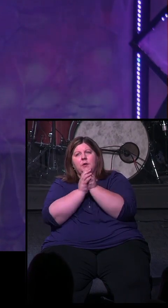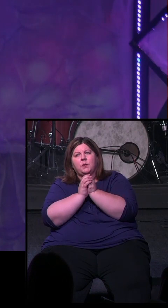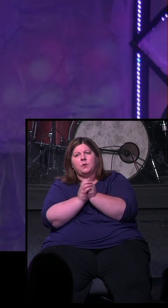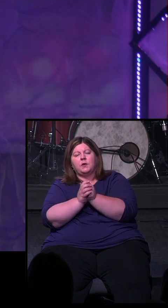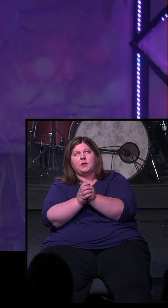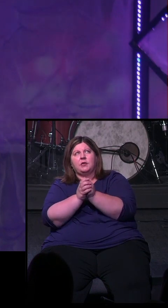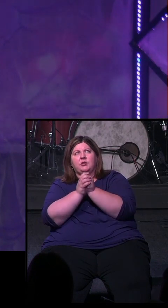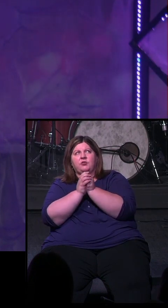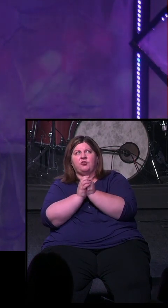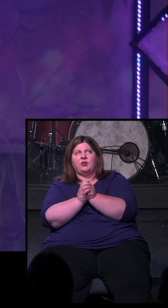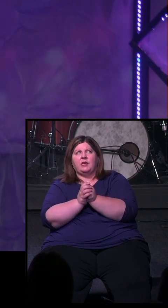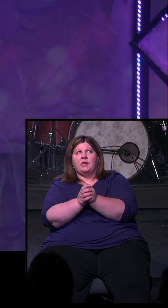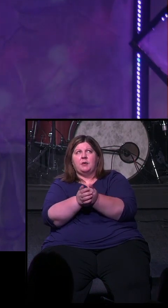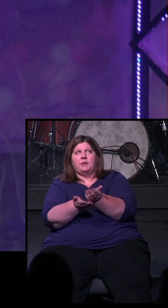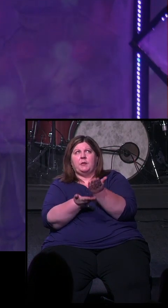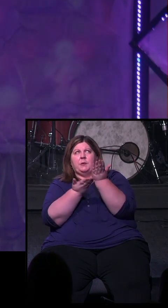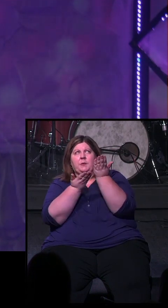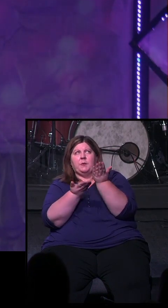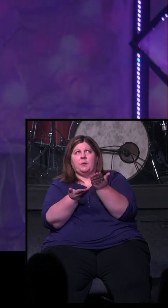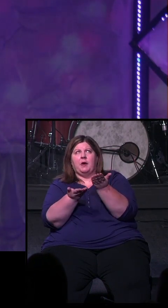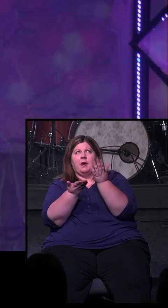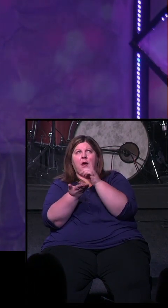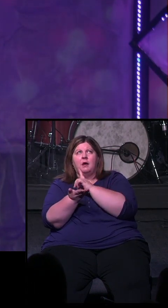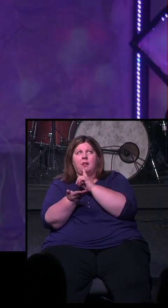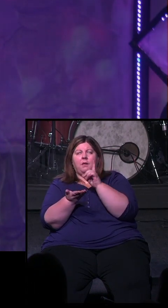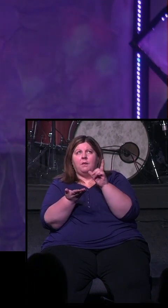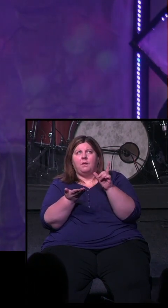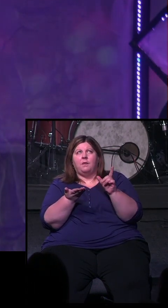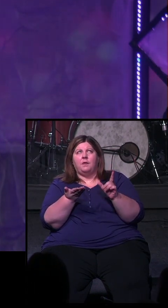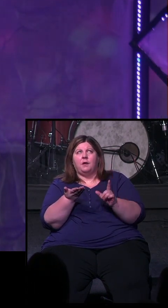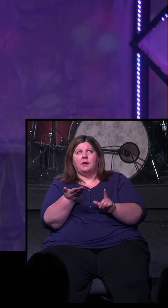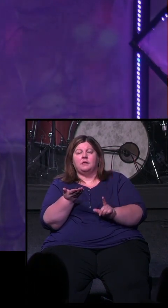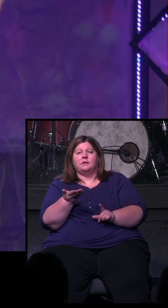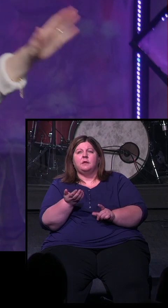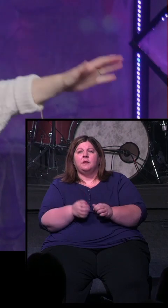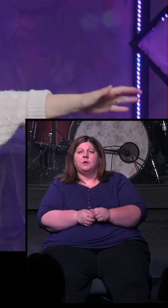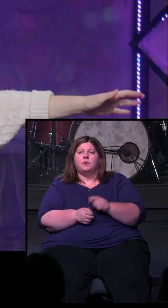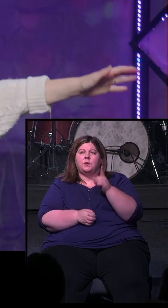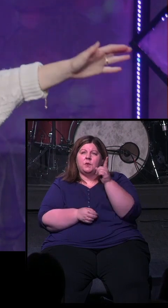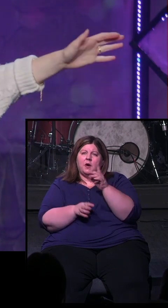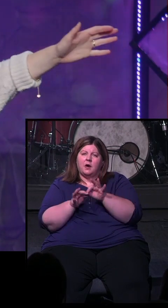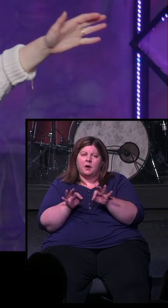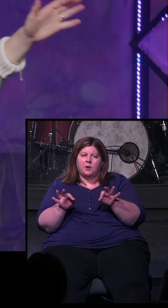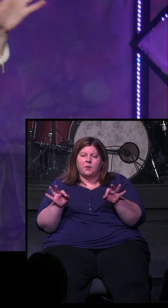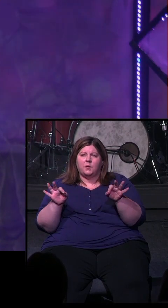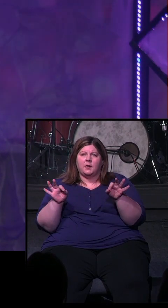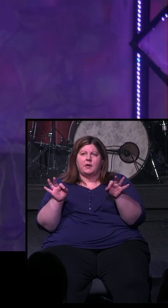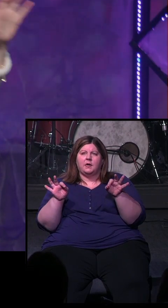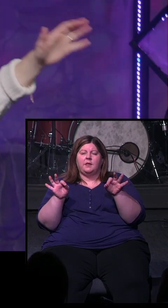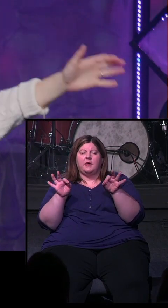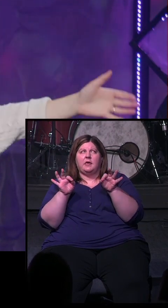We worship you, our Lord. You are